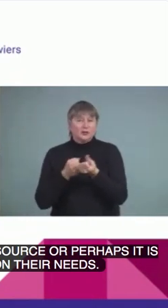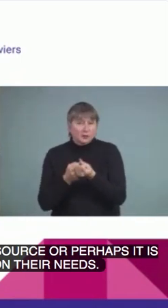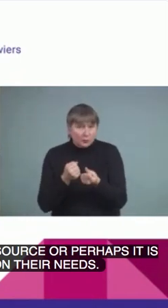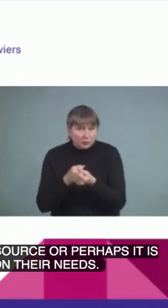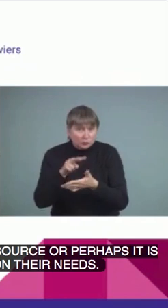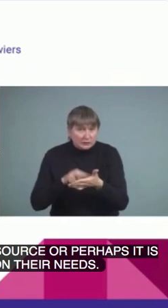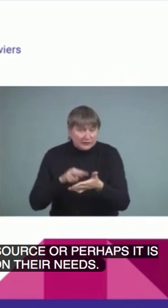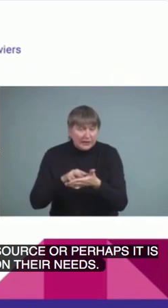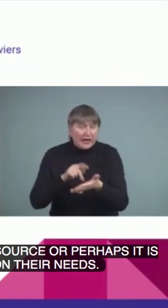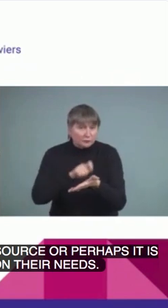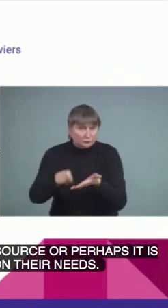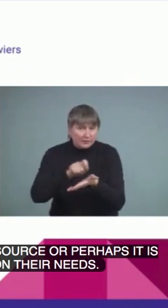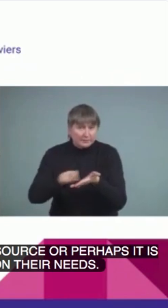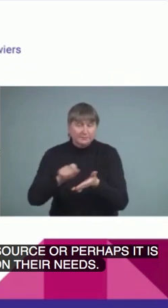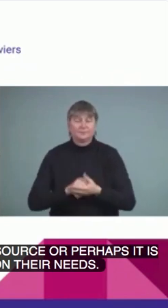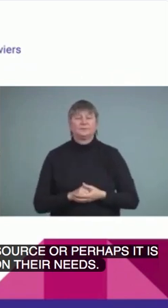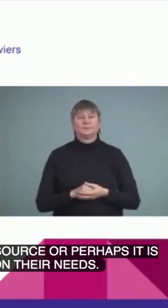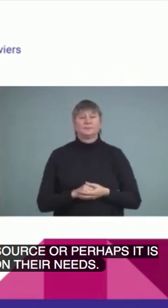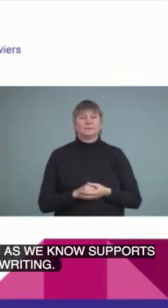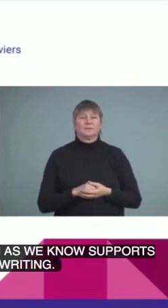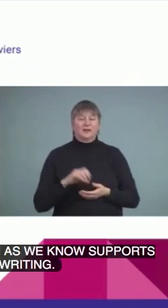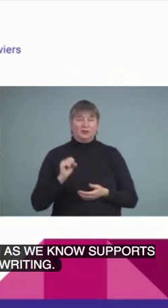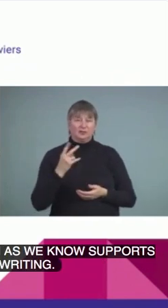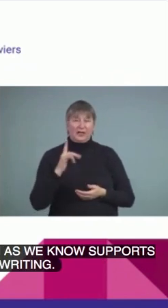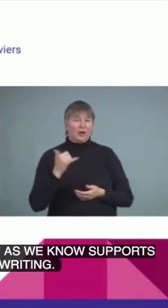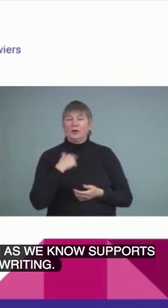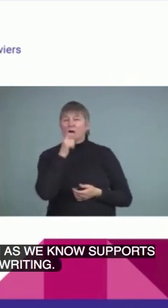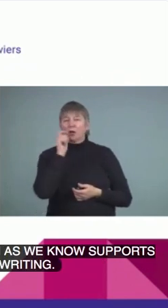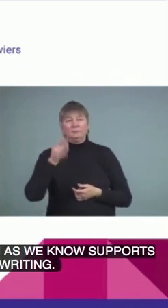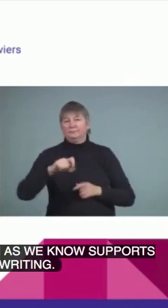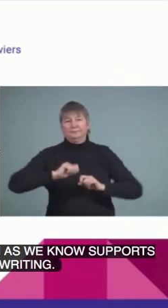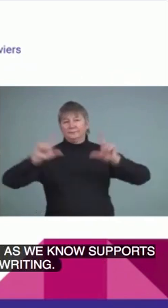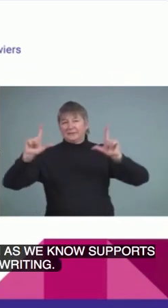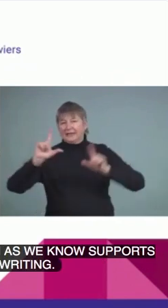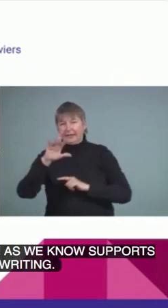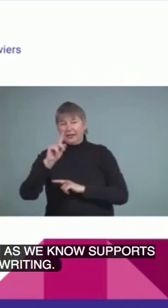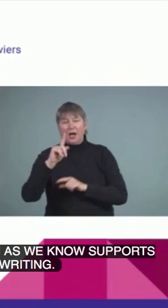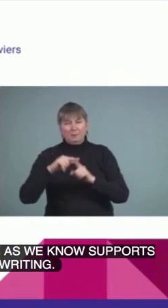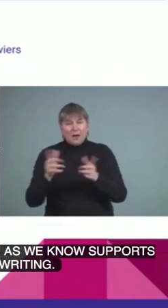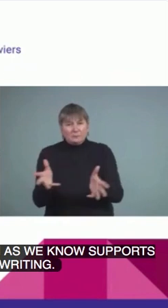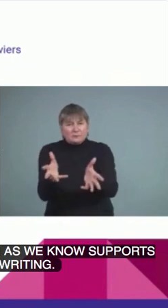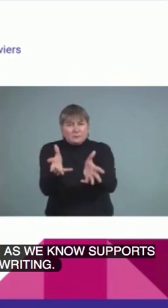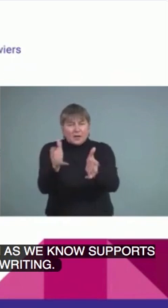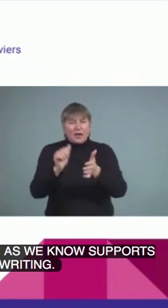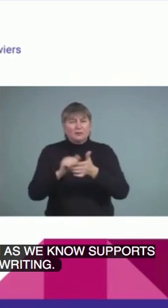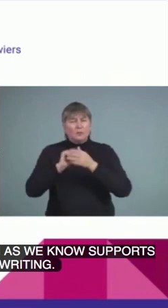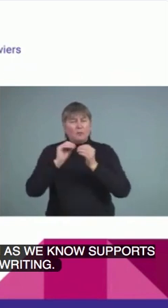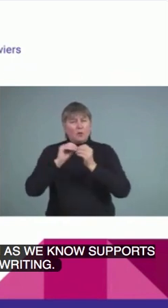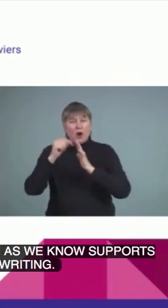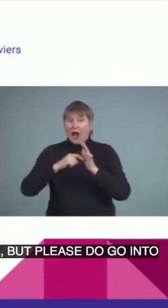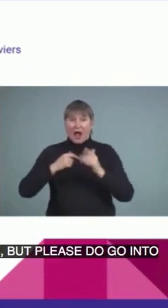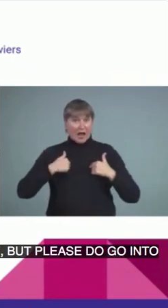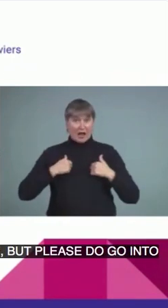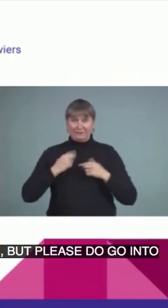supports writing. We're not going to do the link again in interest of times, but please do go into this link. I've used it multiple